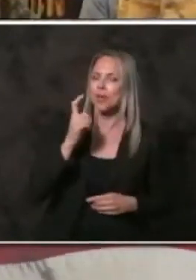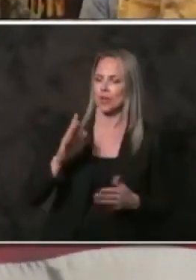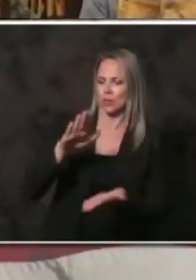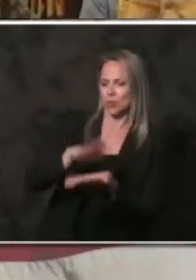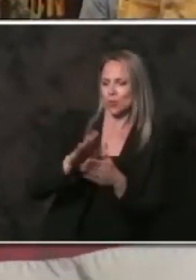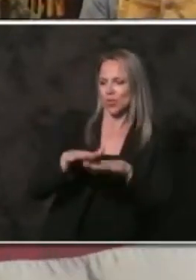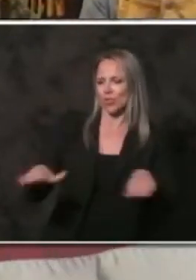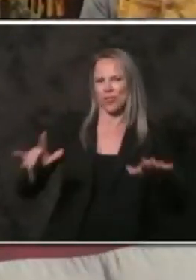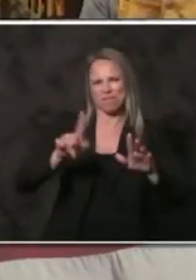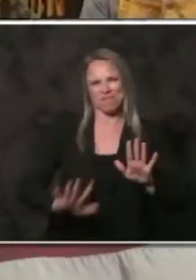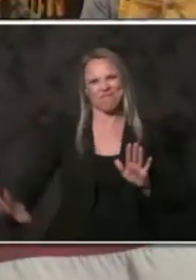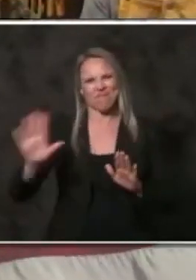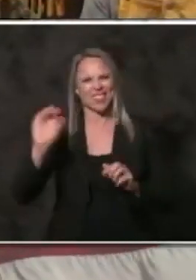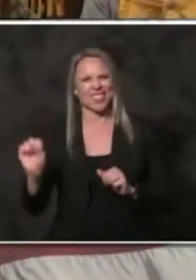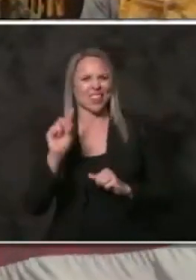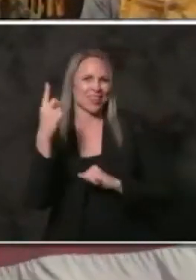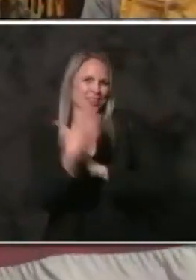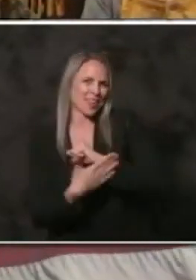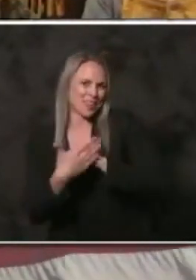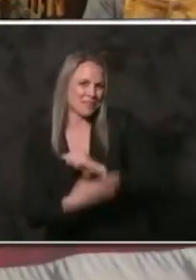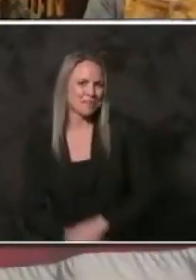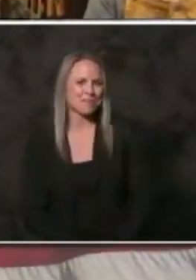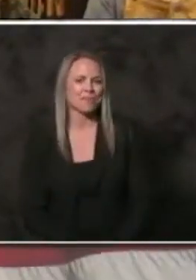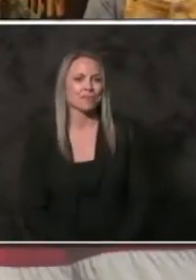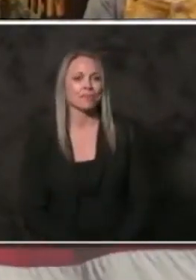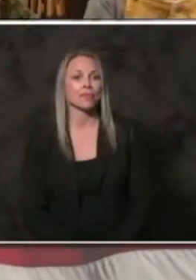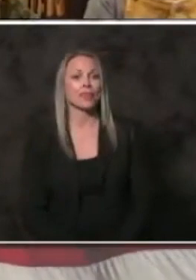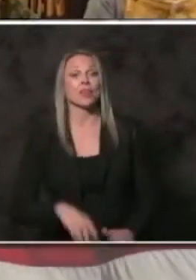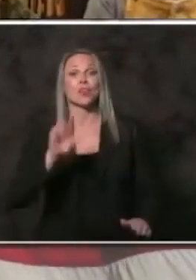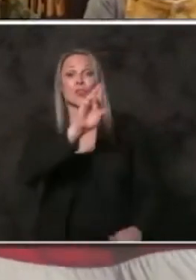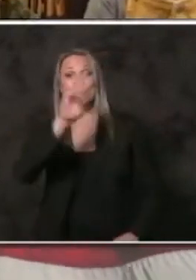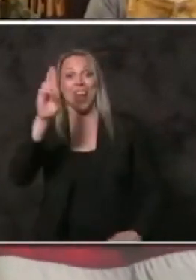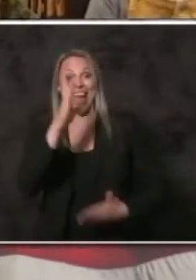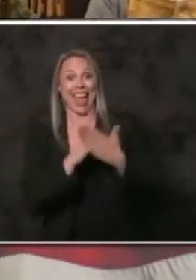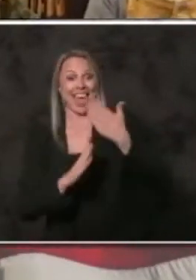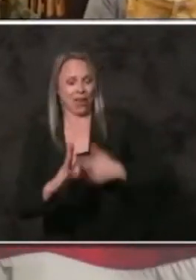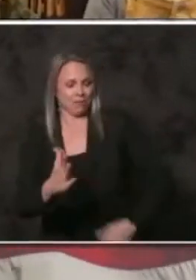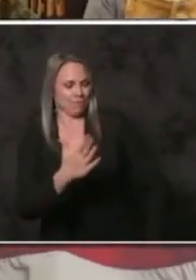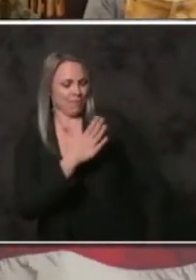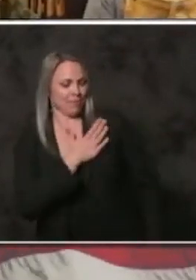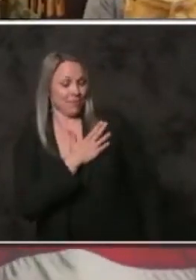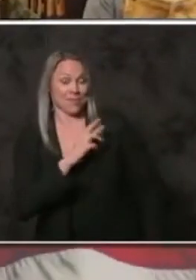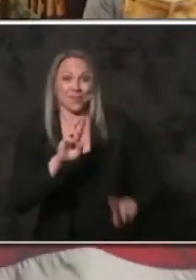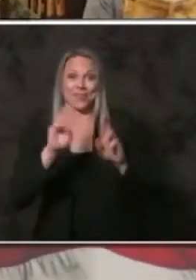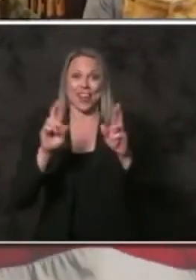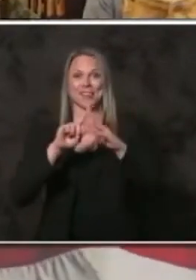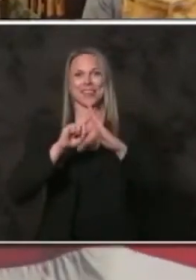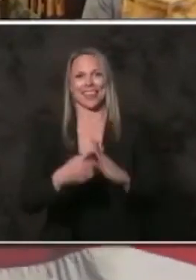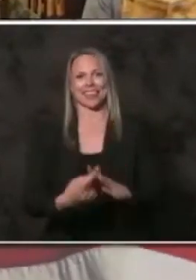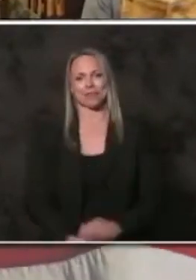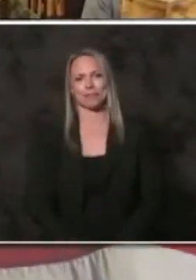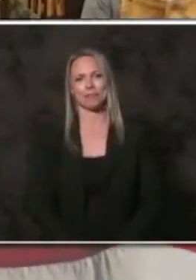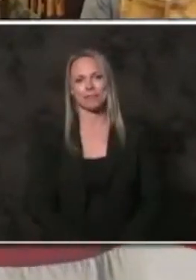from throughout San Diego County. Put your right hand over your heart, ready, begin.